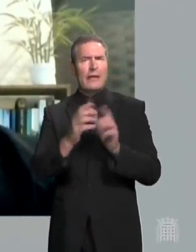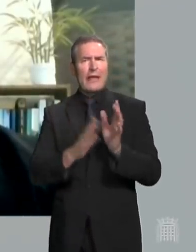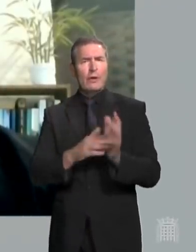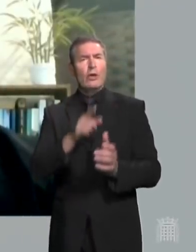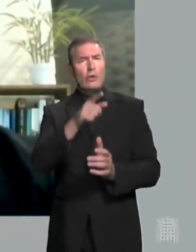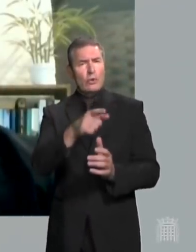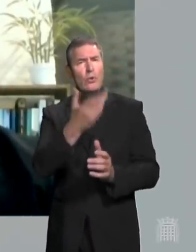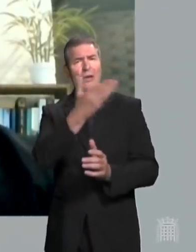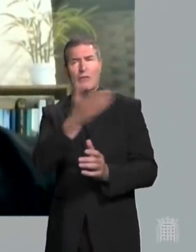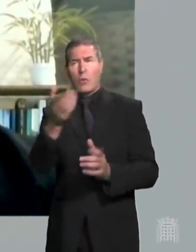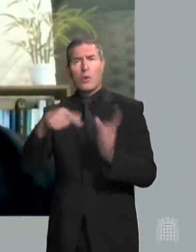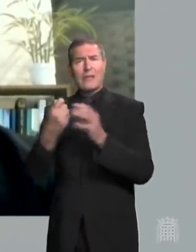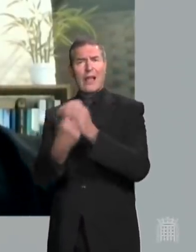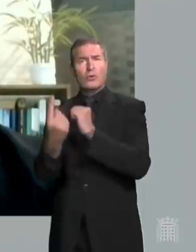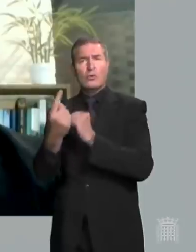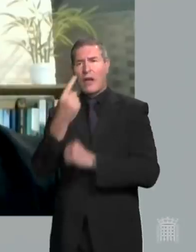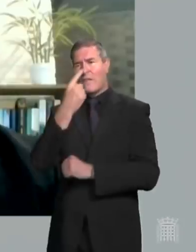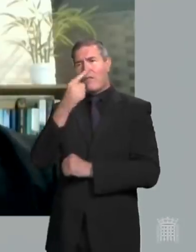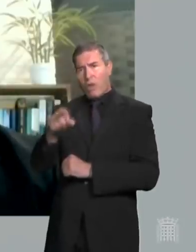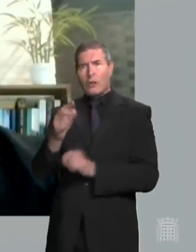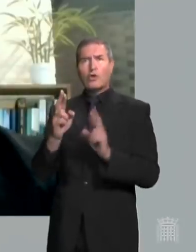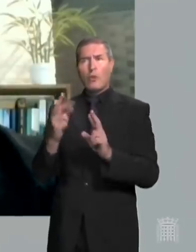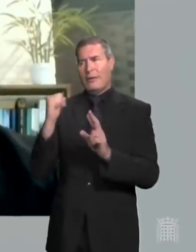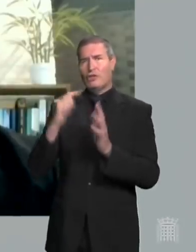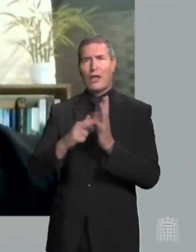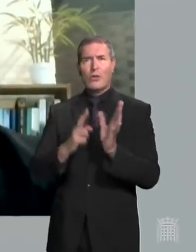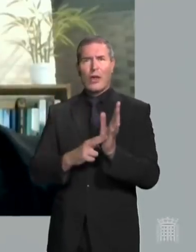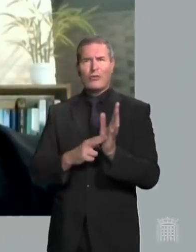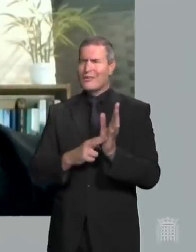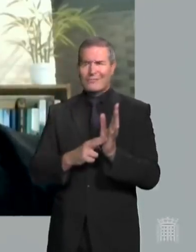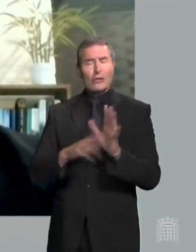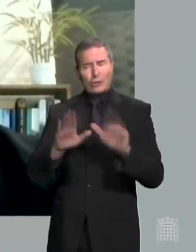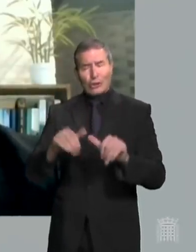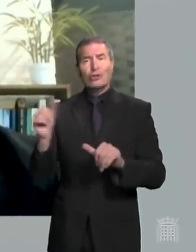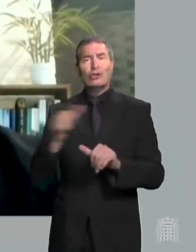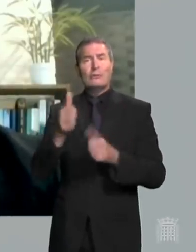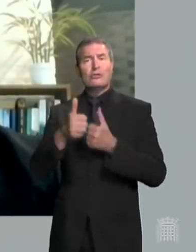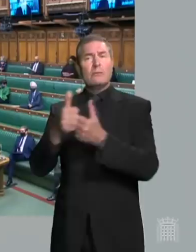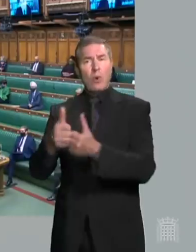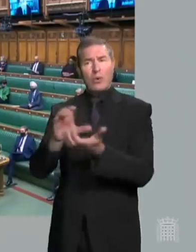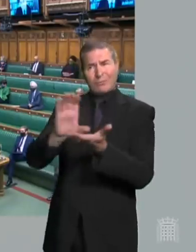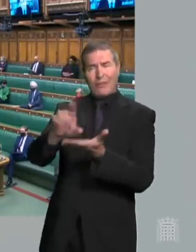who have been excluded false hope instead of the support they desperately needed